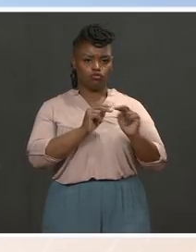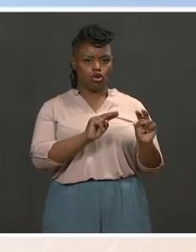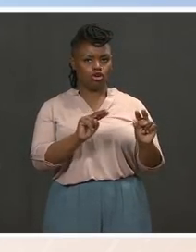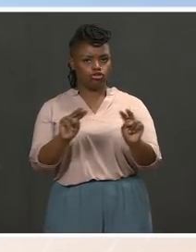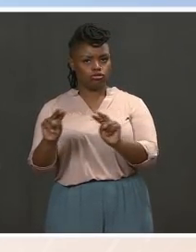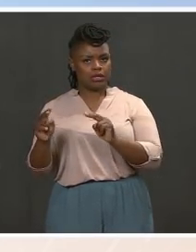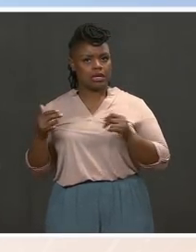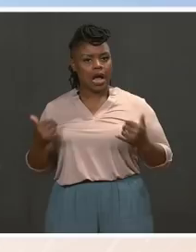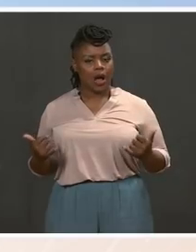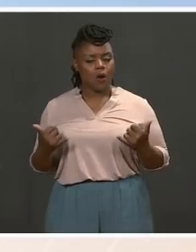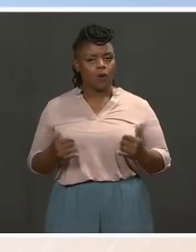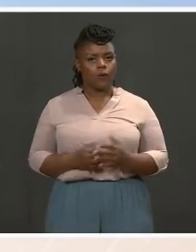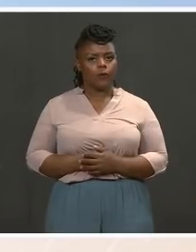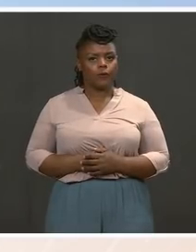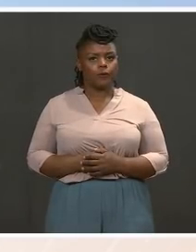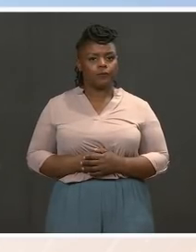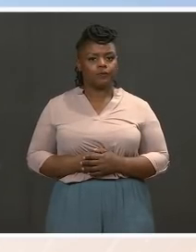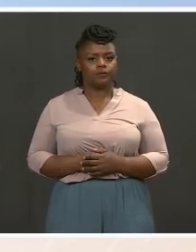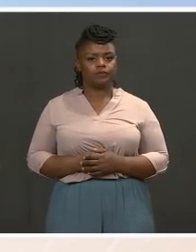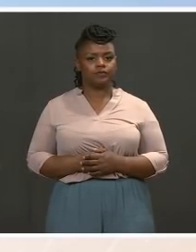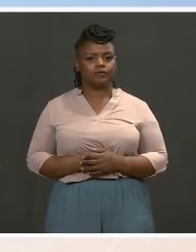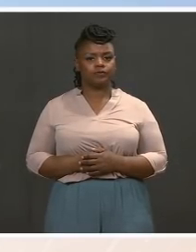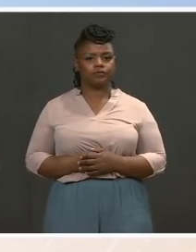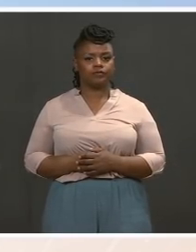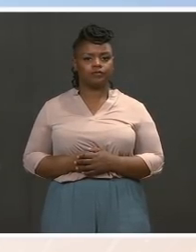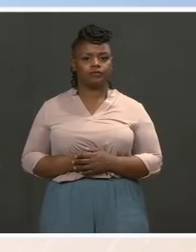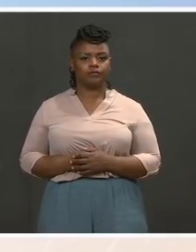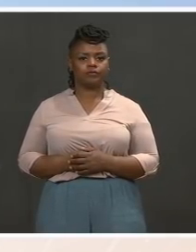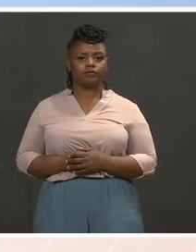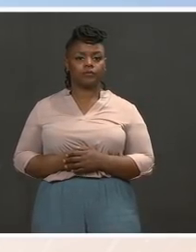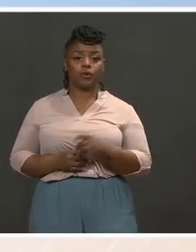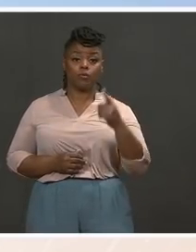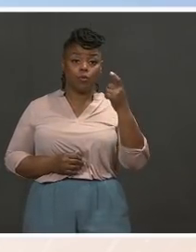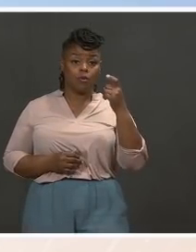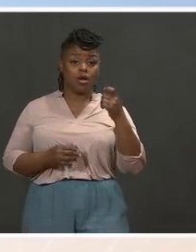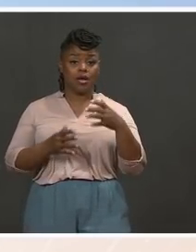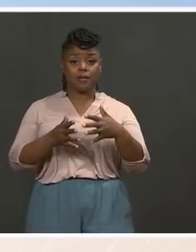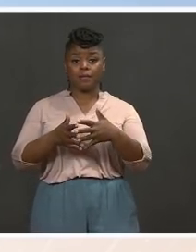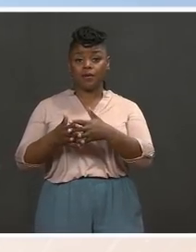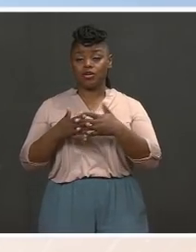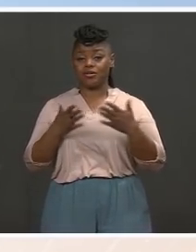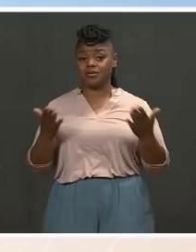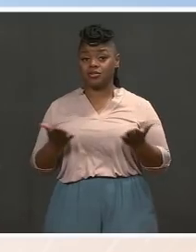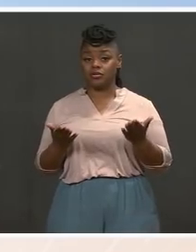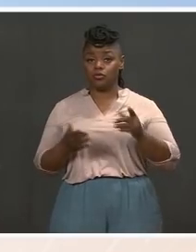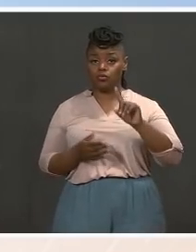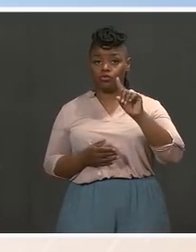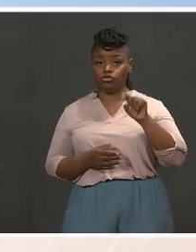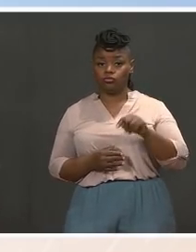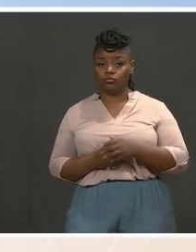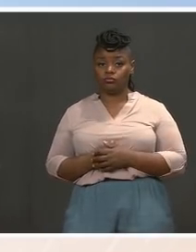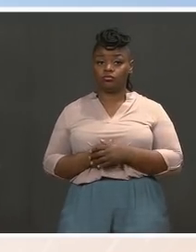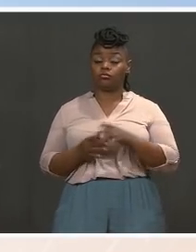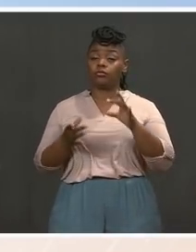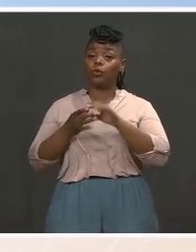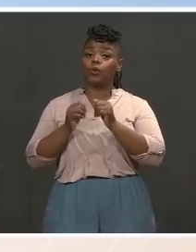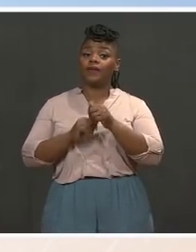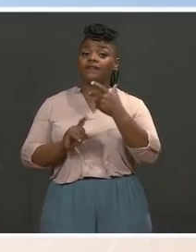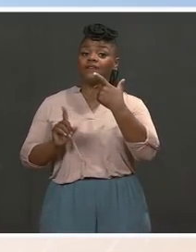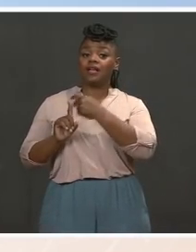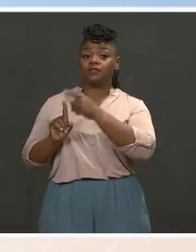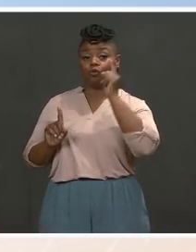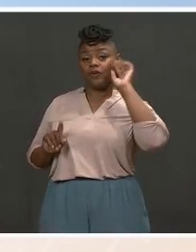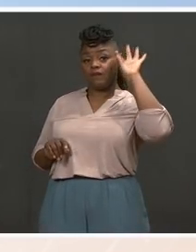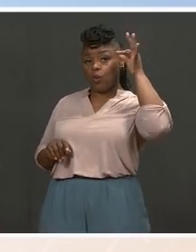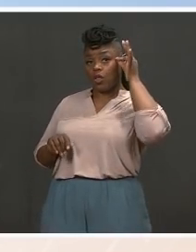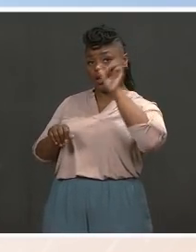engagement to update you on. One domestic question. Go ahead. domestic question on vaccination for federal government employees. I mean, so far,